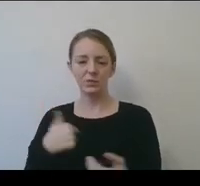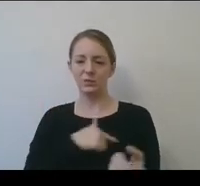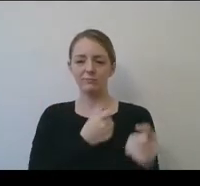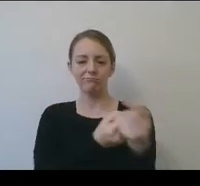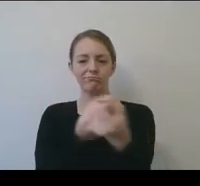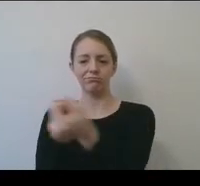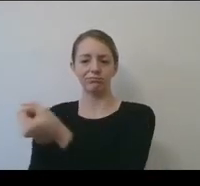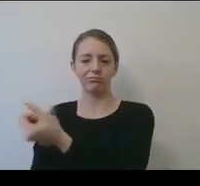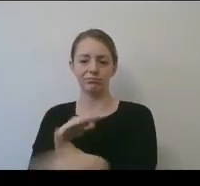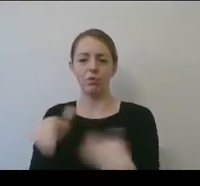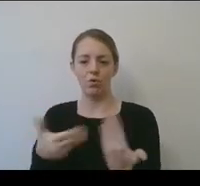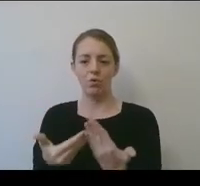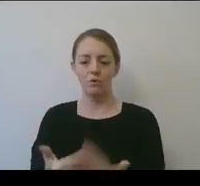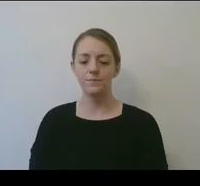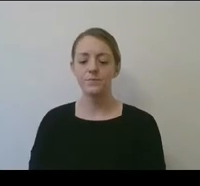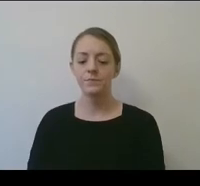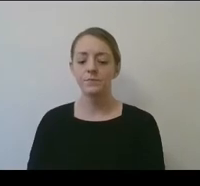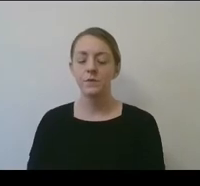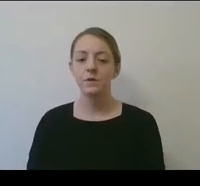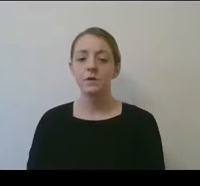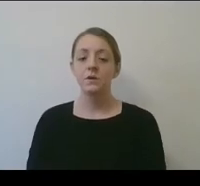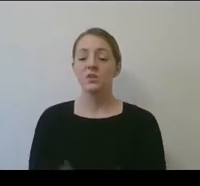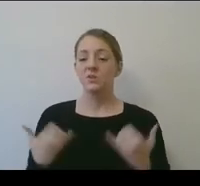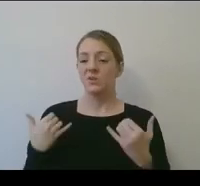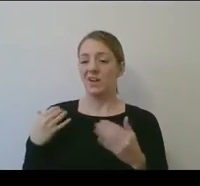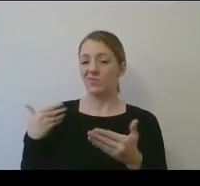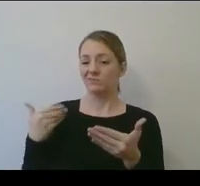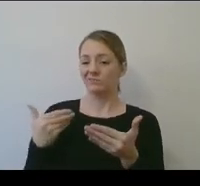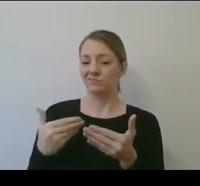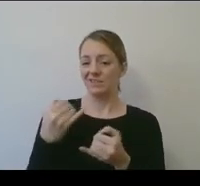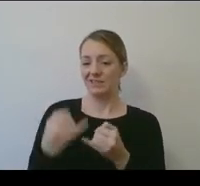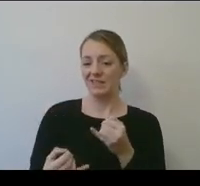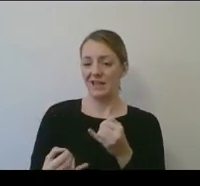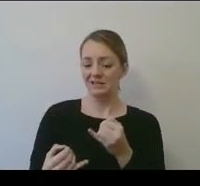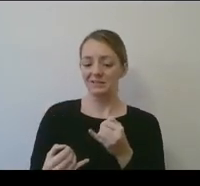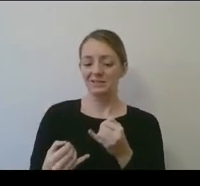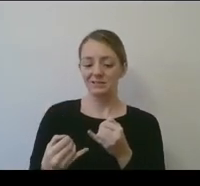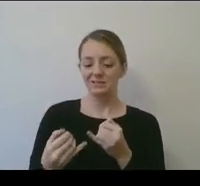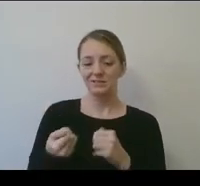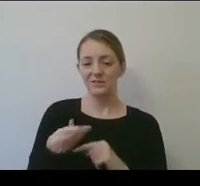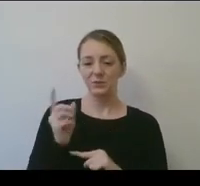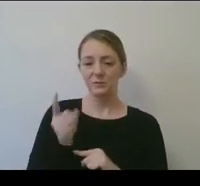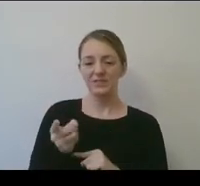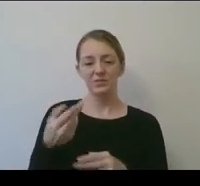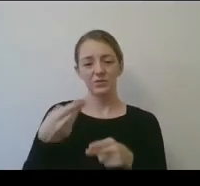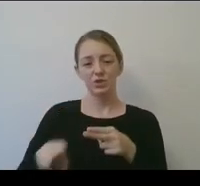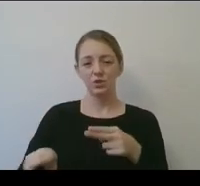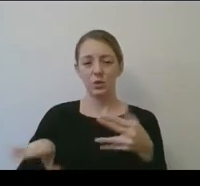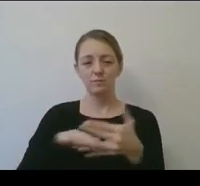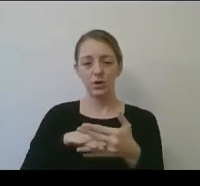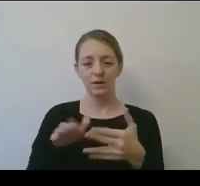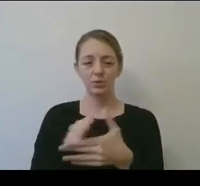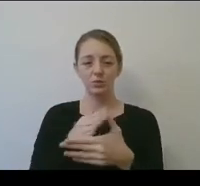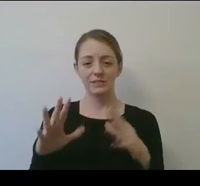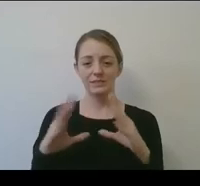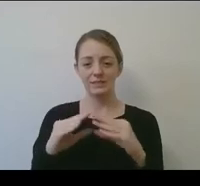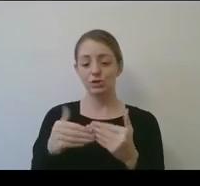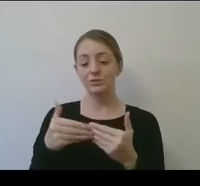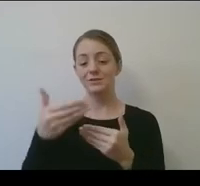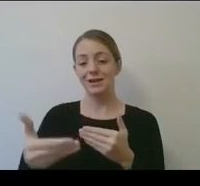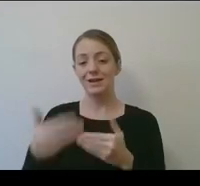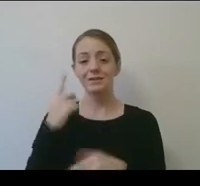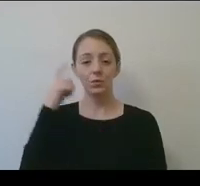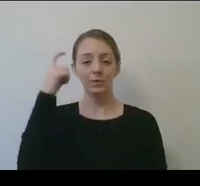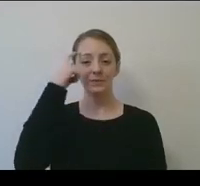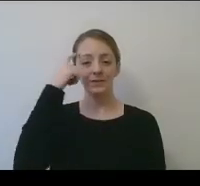All right. We're getting down to the last couple of minutes here, and we have a short break between sessions today. The next one is on mental health. Very,